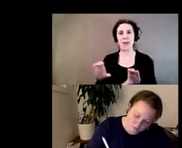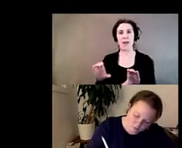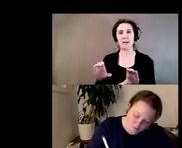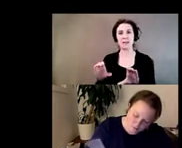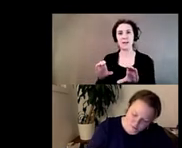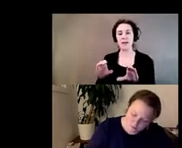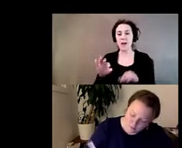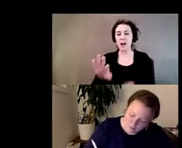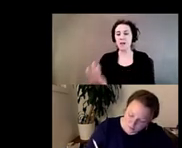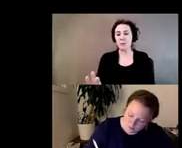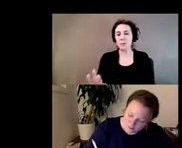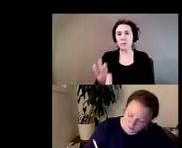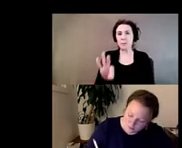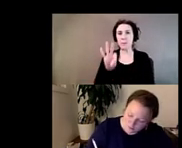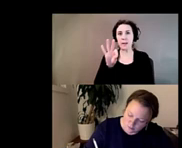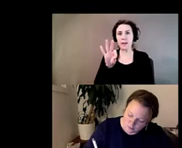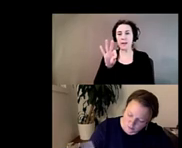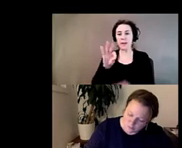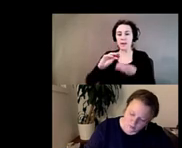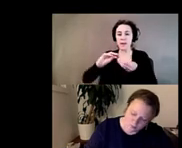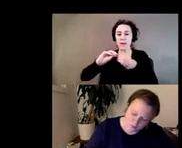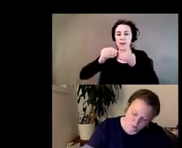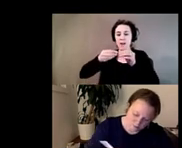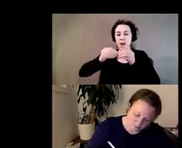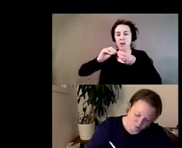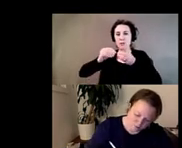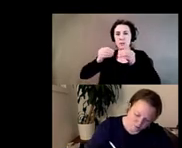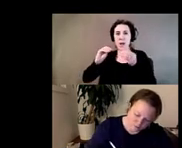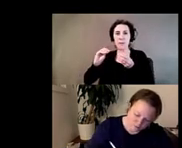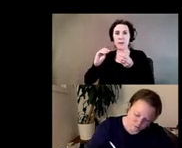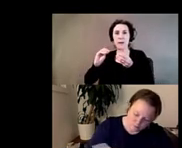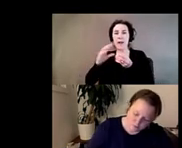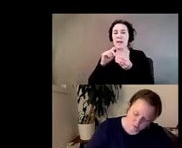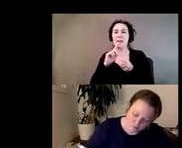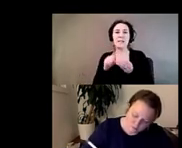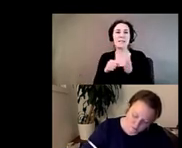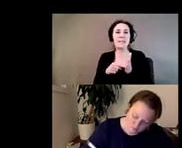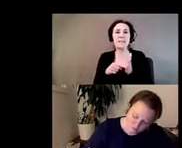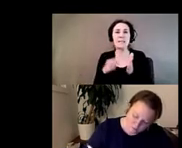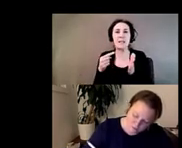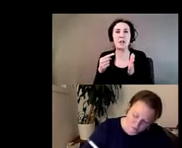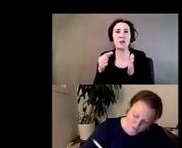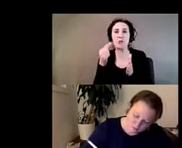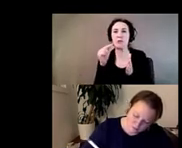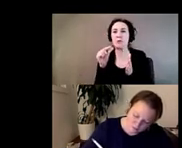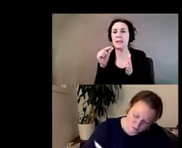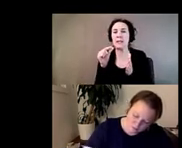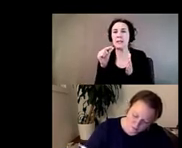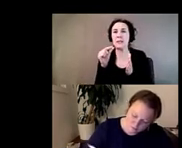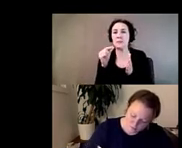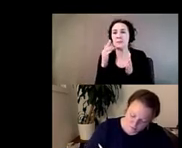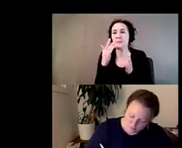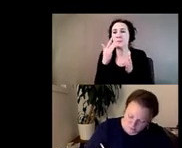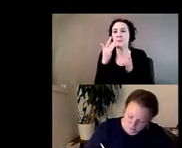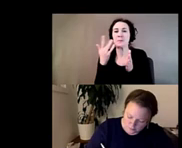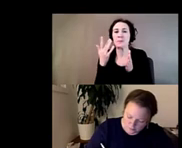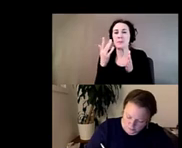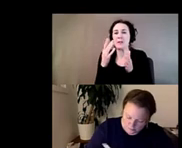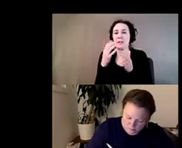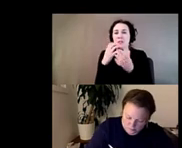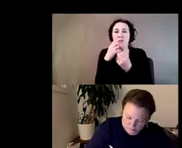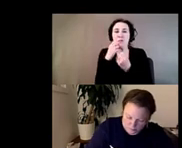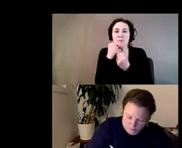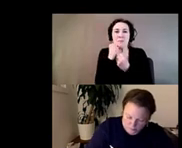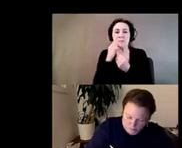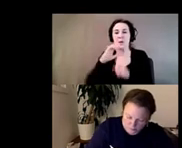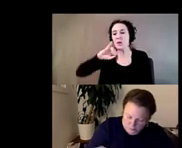unwrapping and that it is ultimately this single jade cabochon this single jade jewel in some